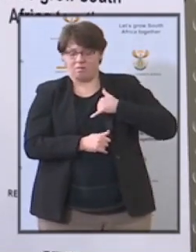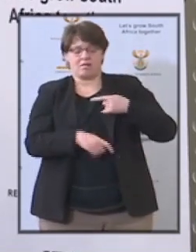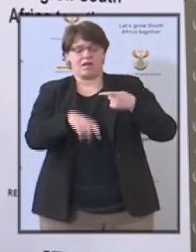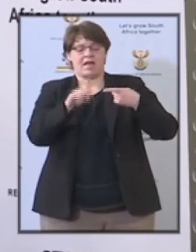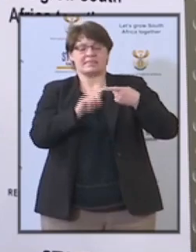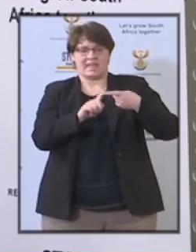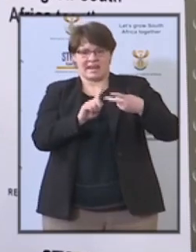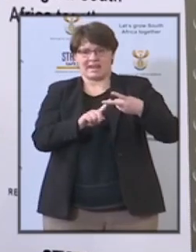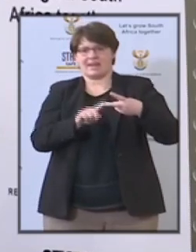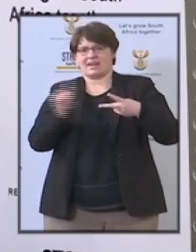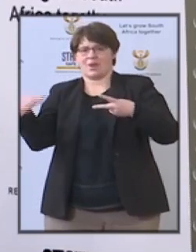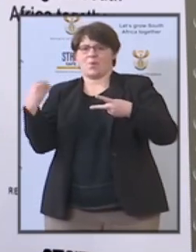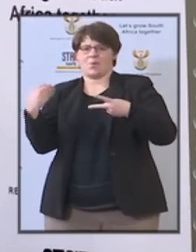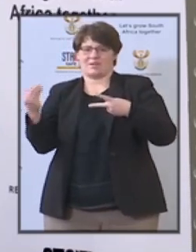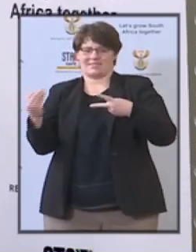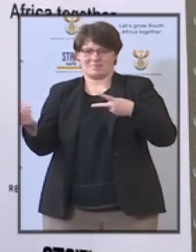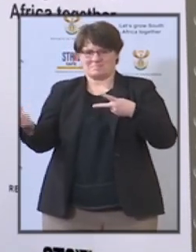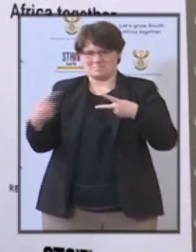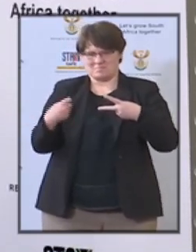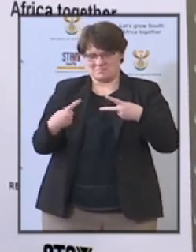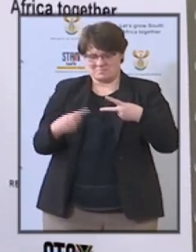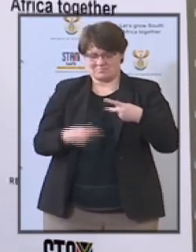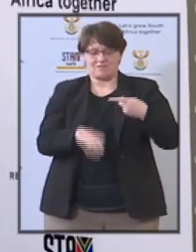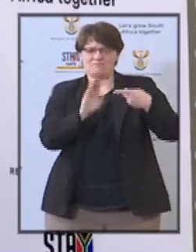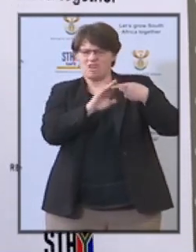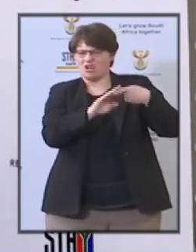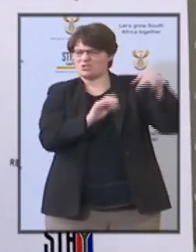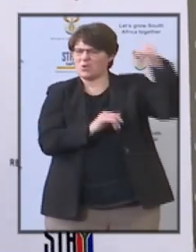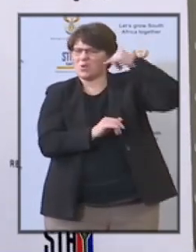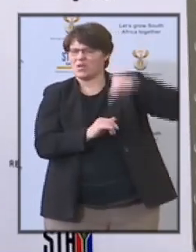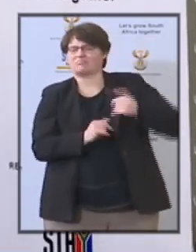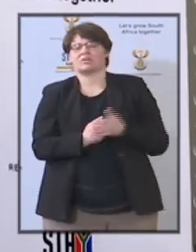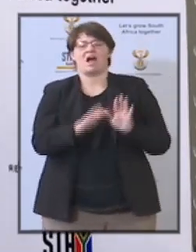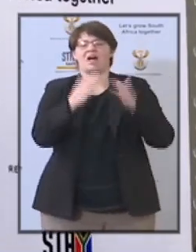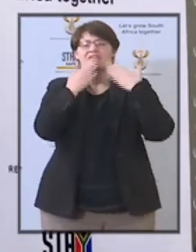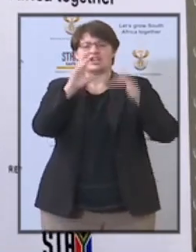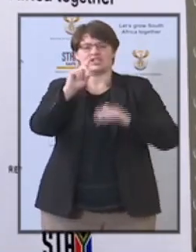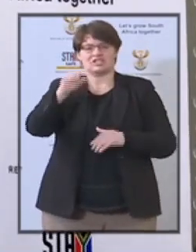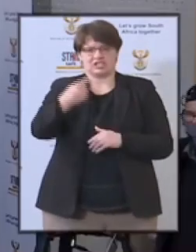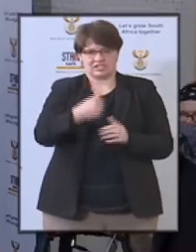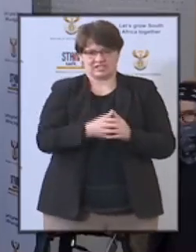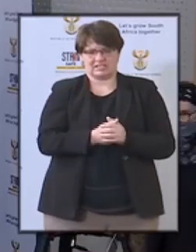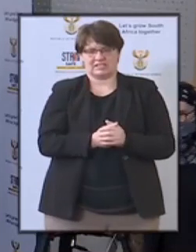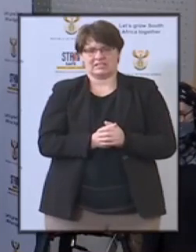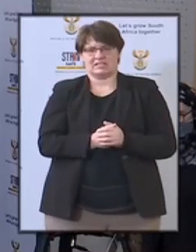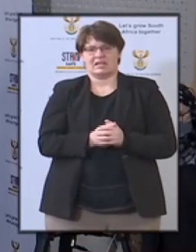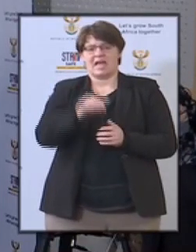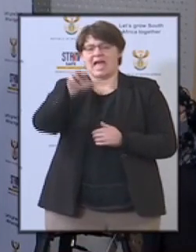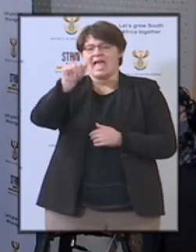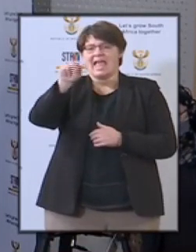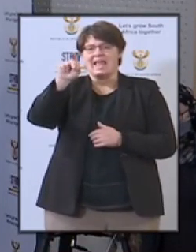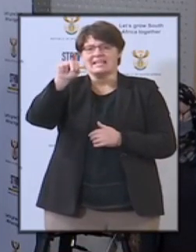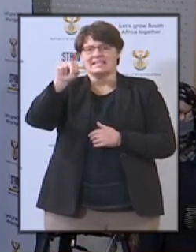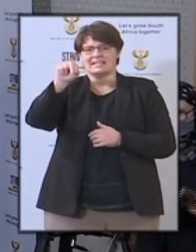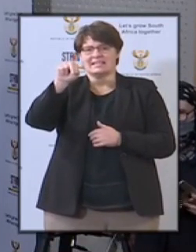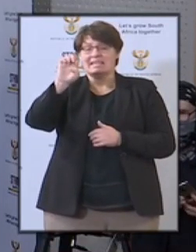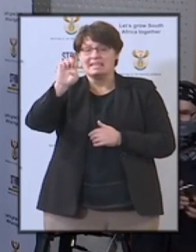peliswa and the whatsapp so caller thank you tg i have a carl abram from the ncaa on the line